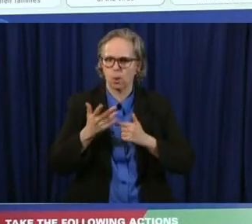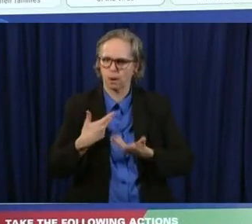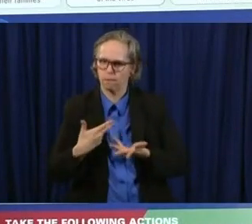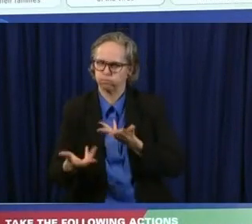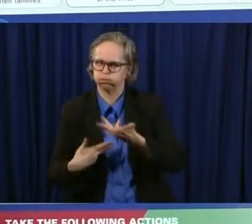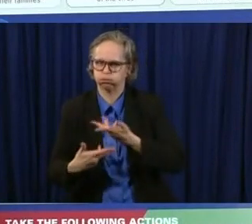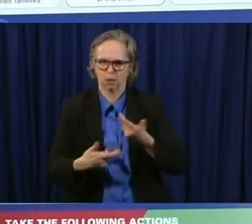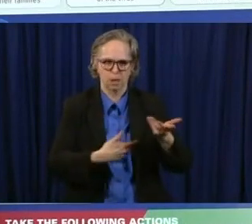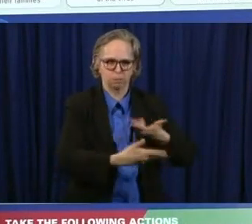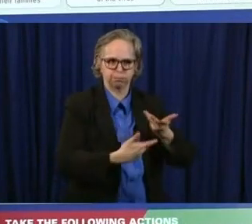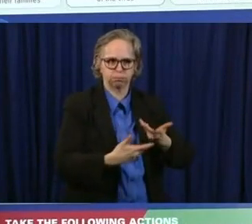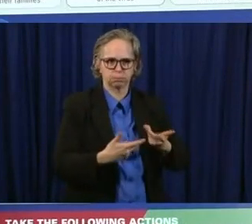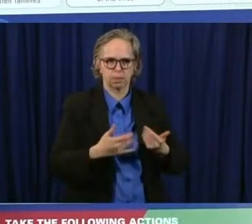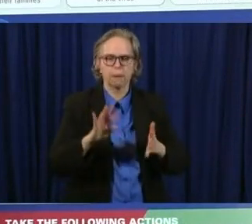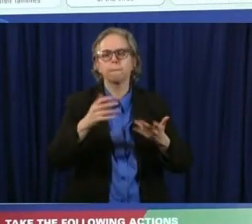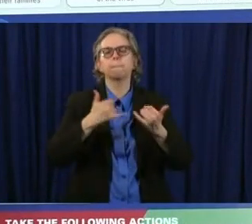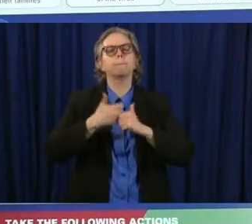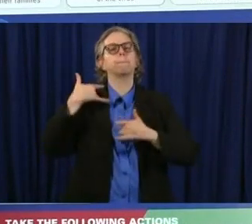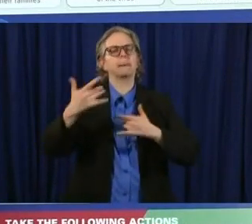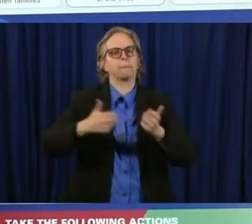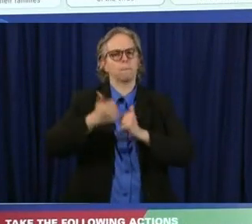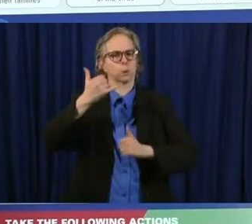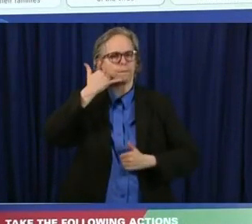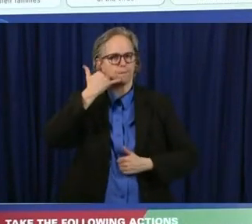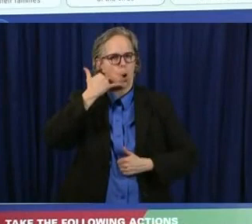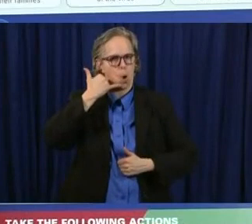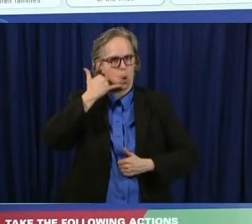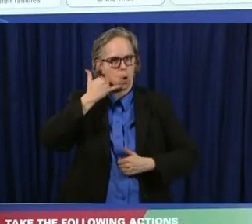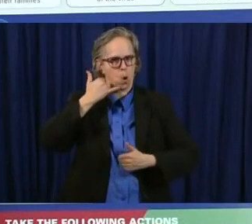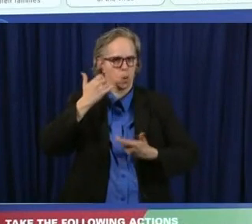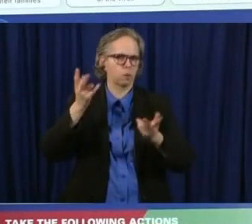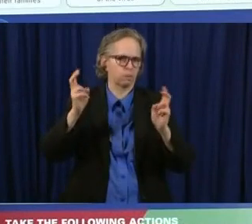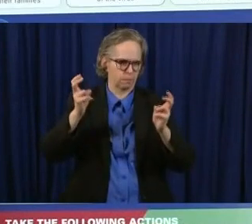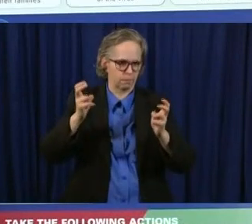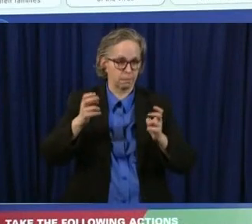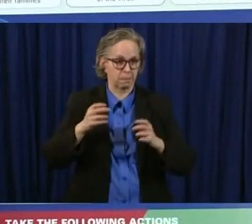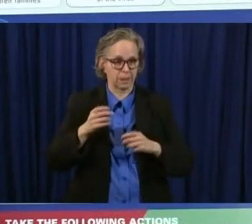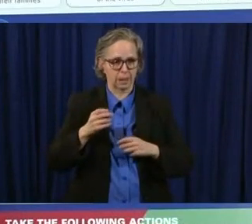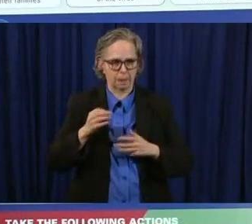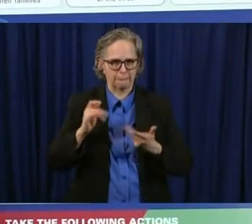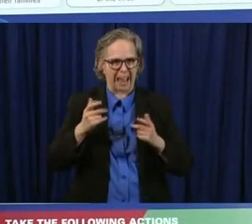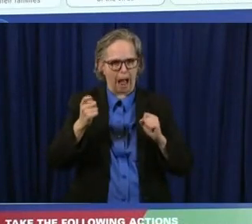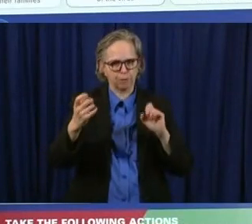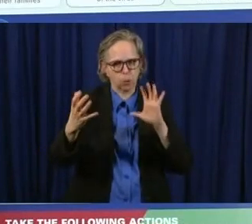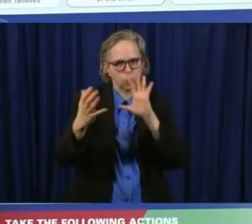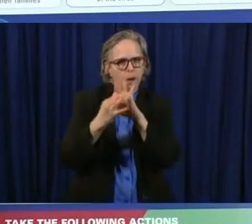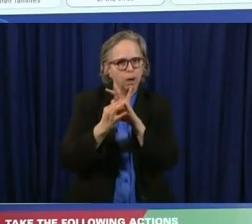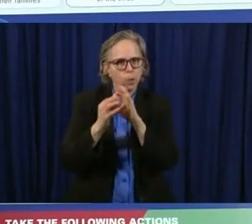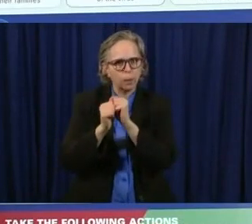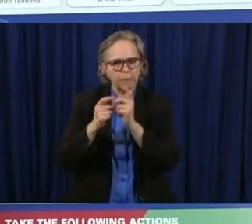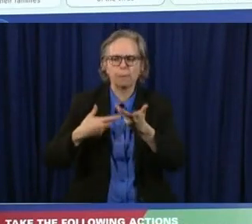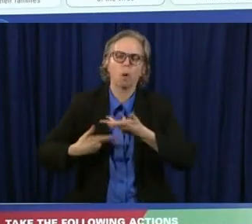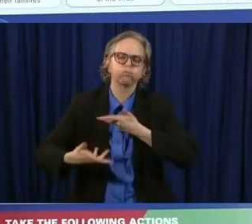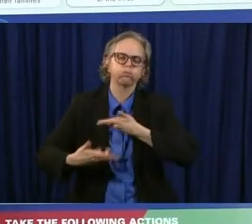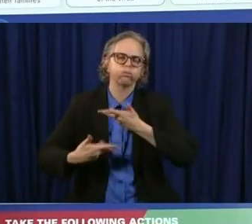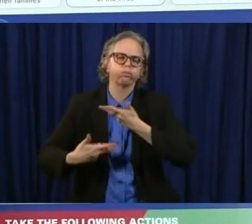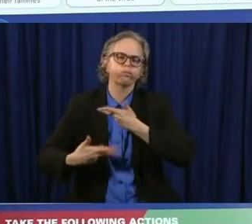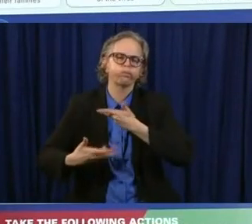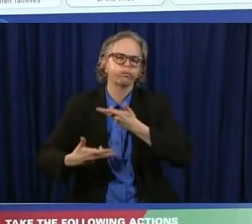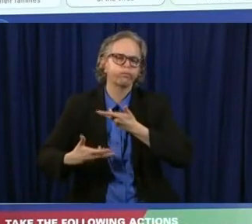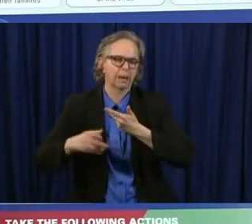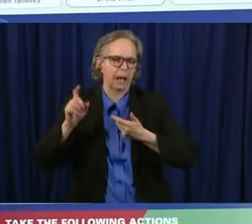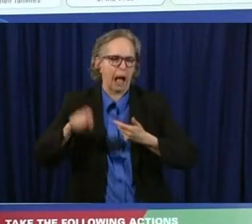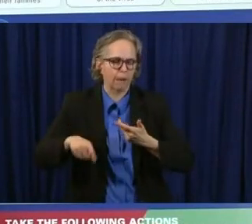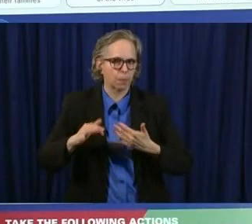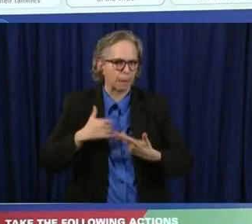be over the phone but most most interviews will be over the phone but just the ability to relate to that to that person uh to be able to help them